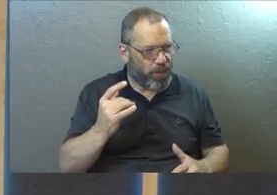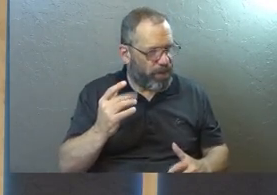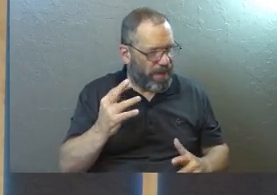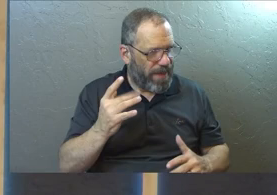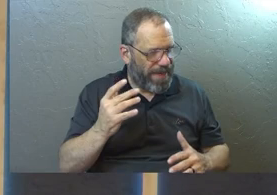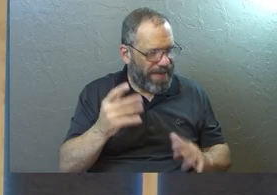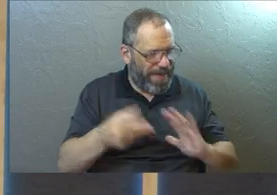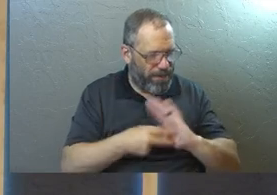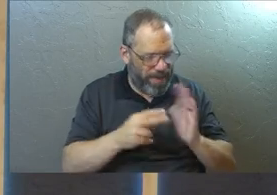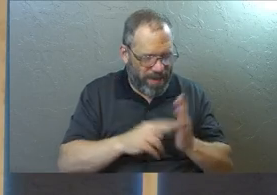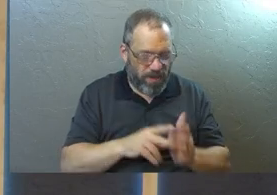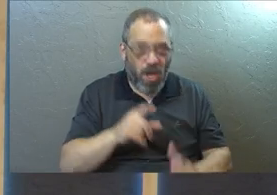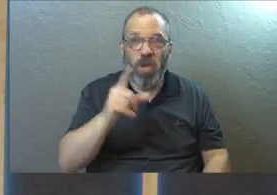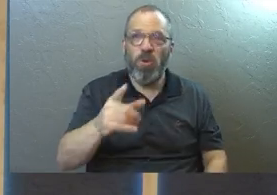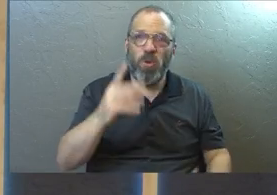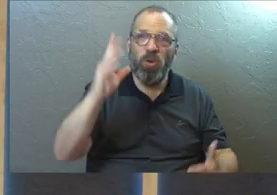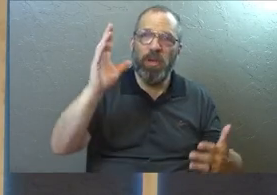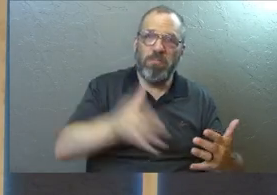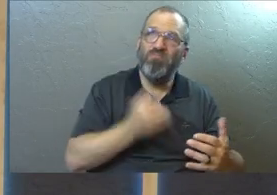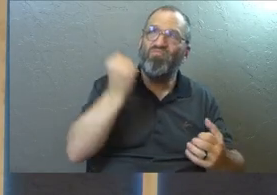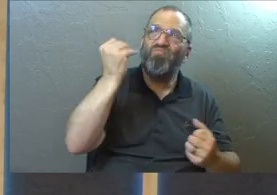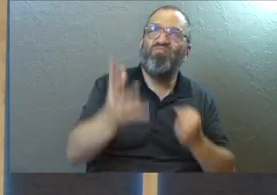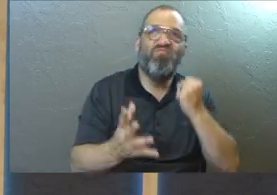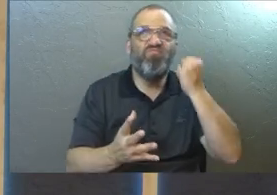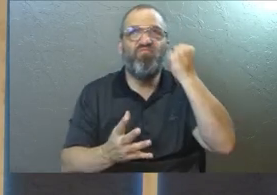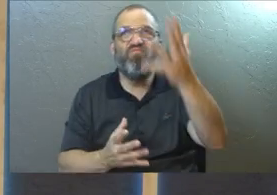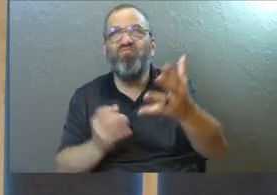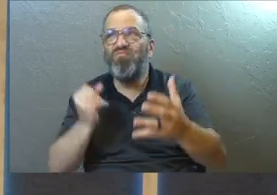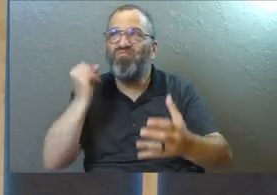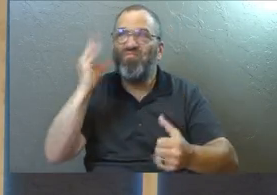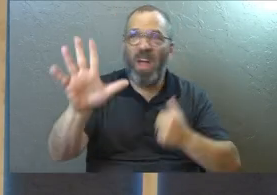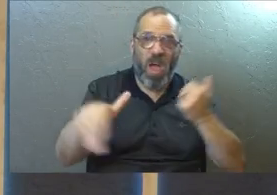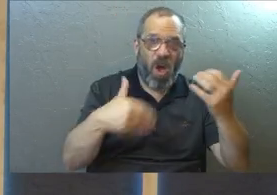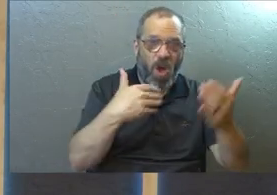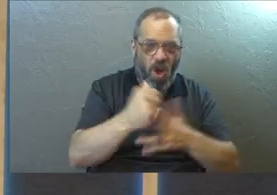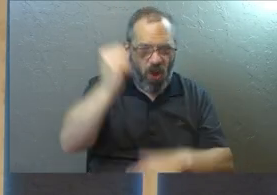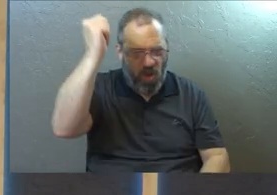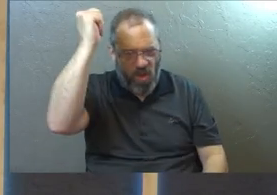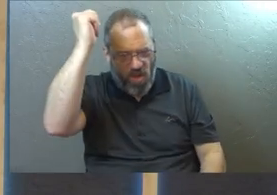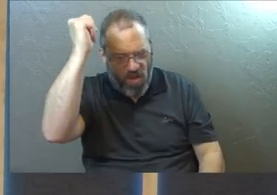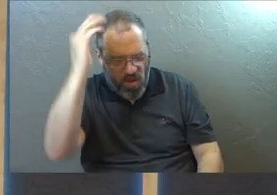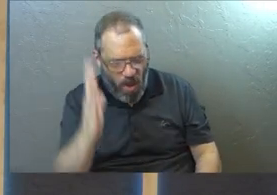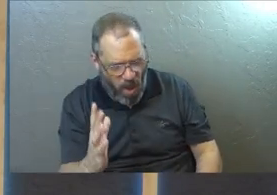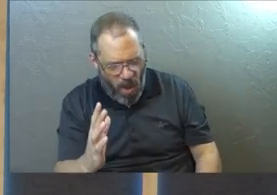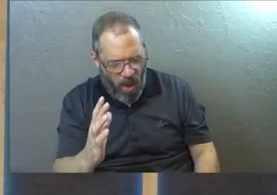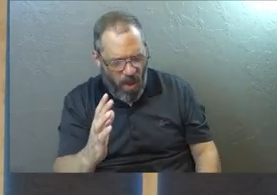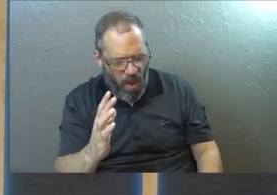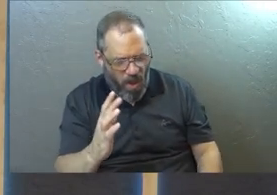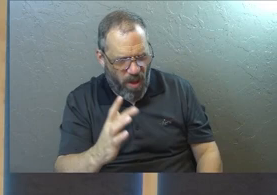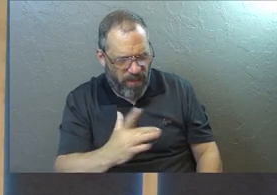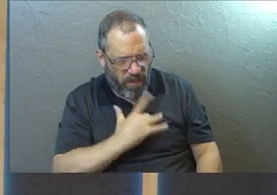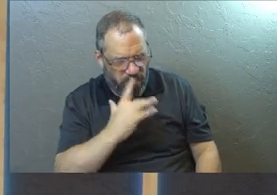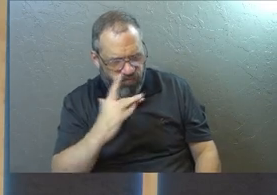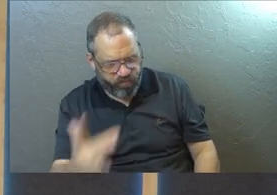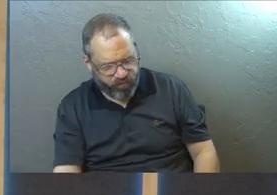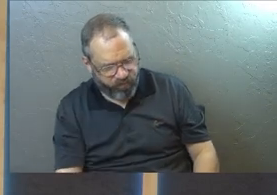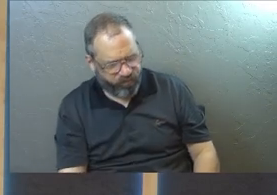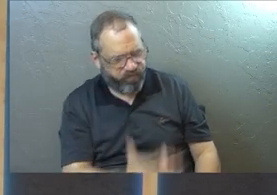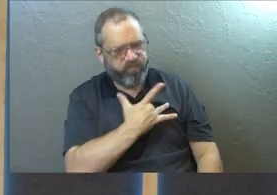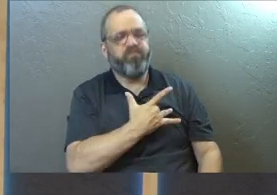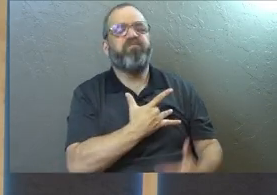idea in it that you could sing a song and that almighty God would feel moved